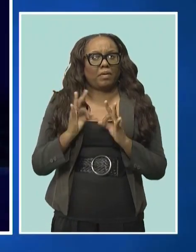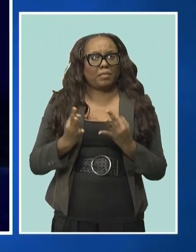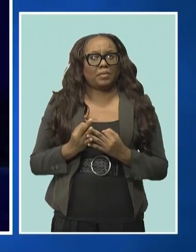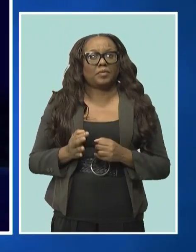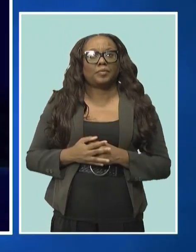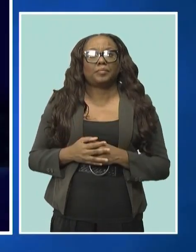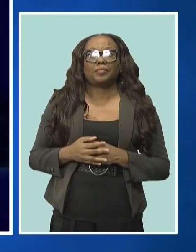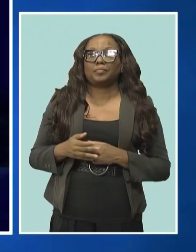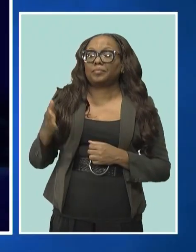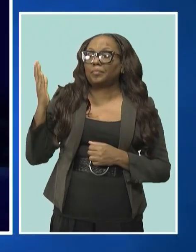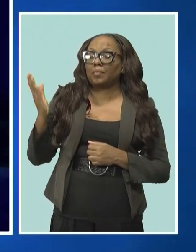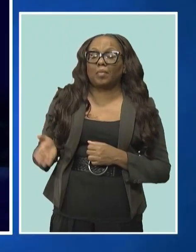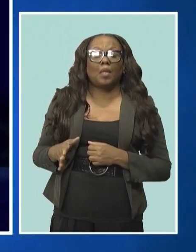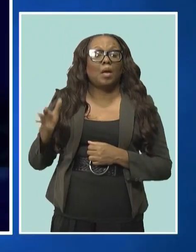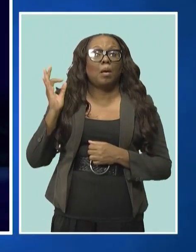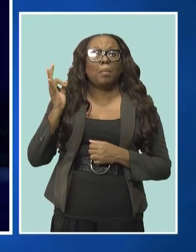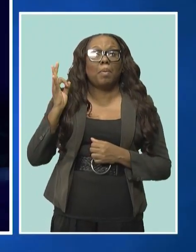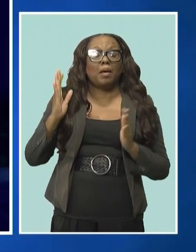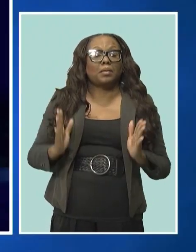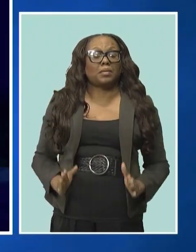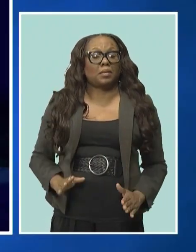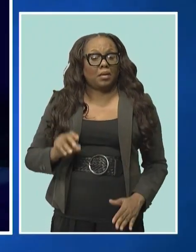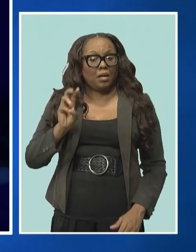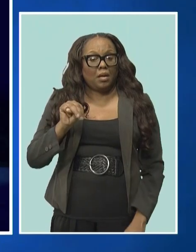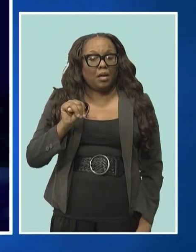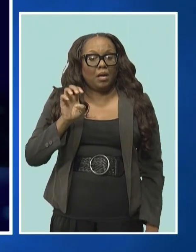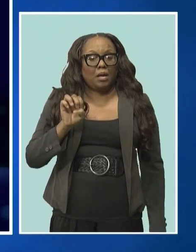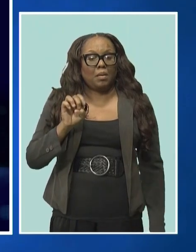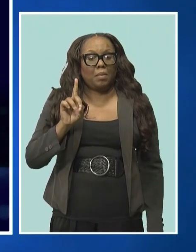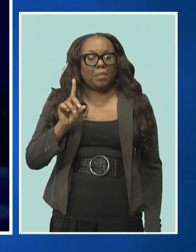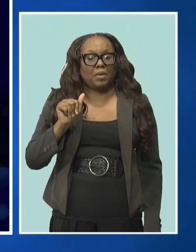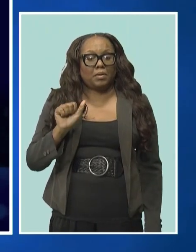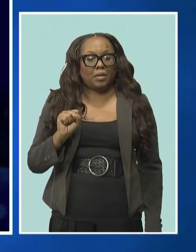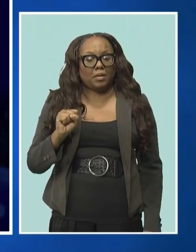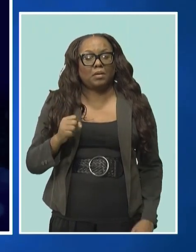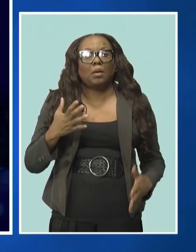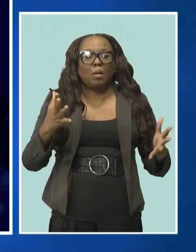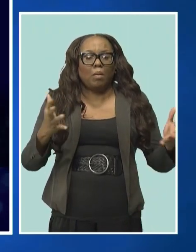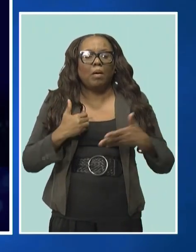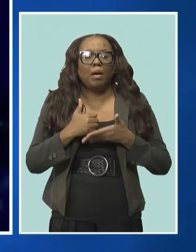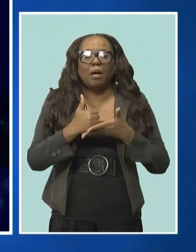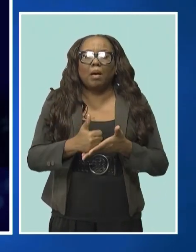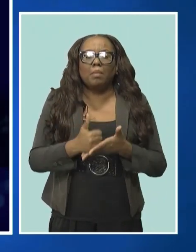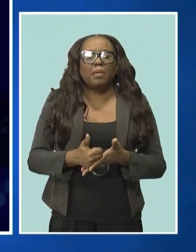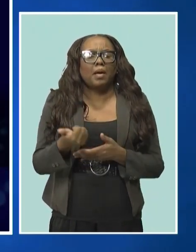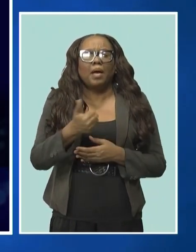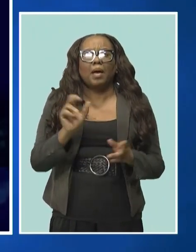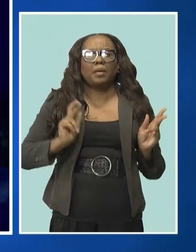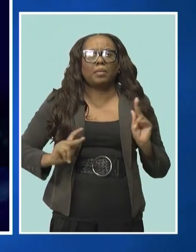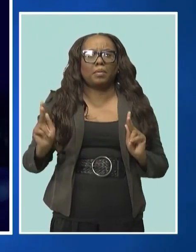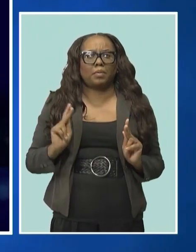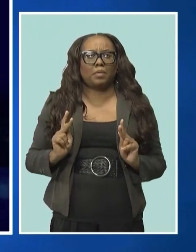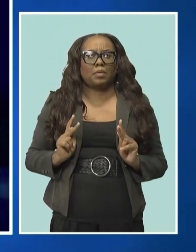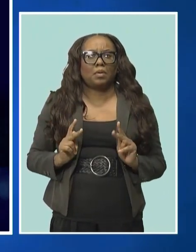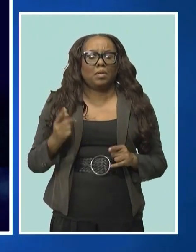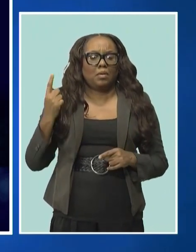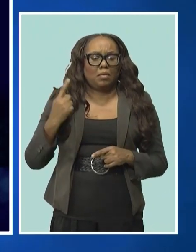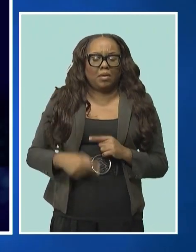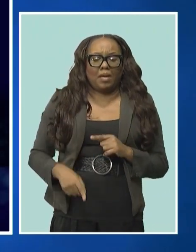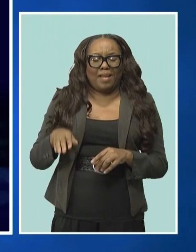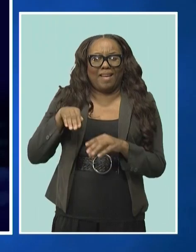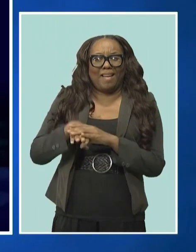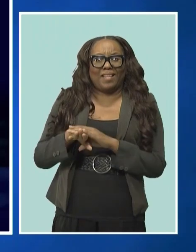Pastor Medas has emphasised that every effort will be made to ensure that individuals who are unable to physically access the support